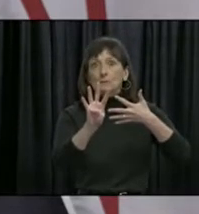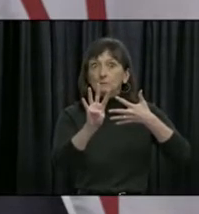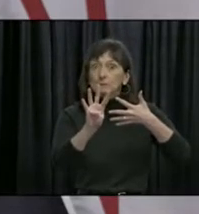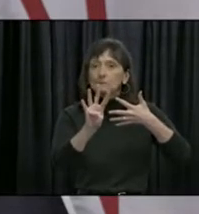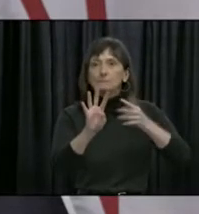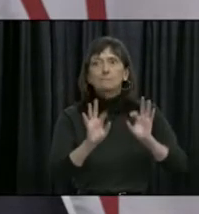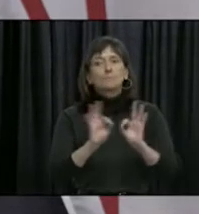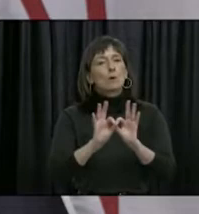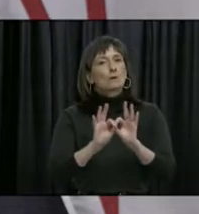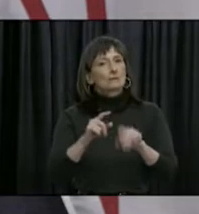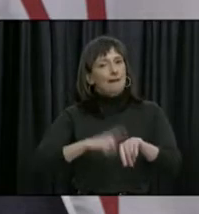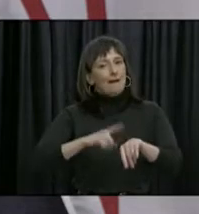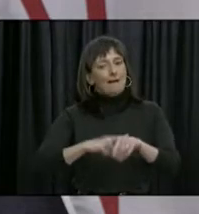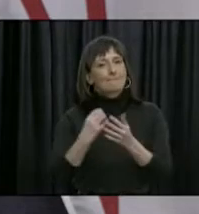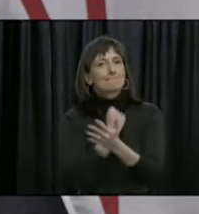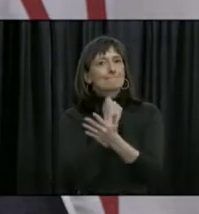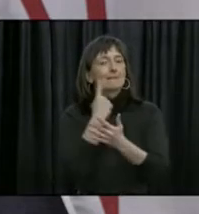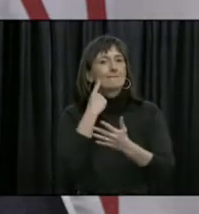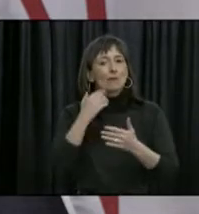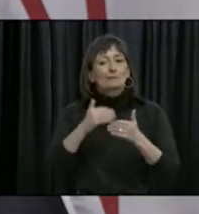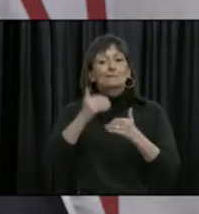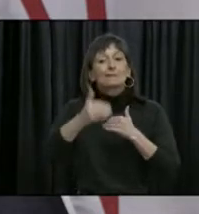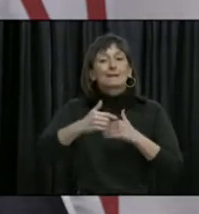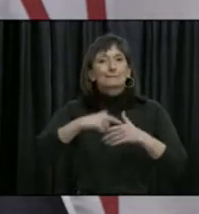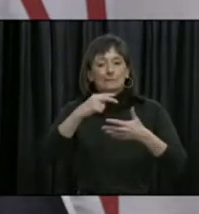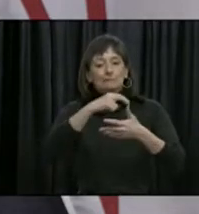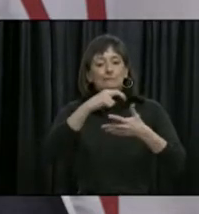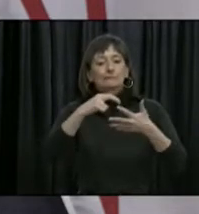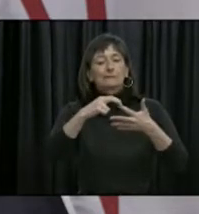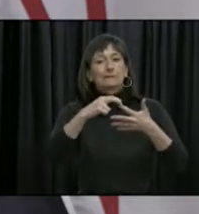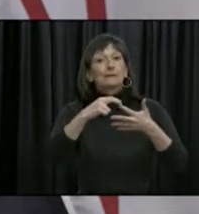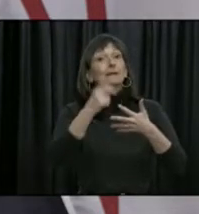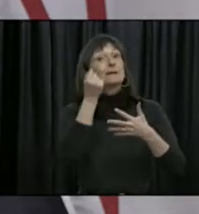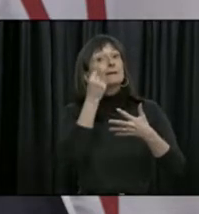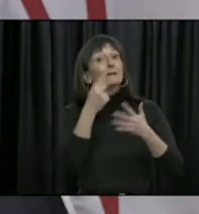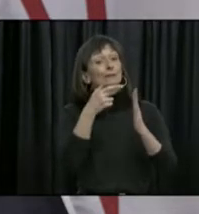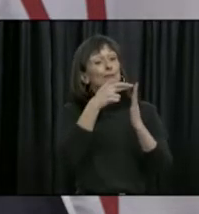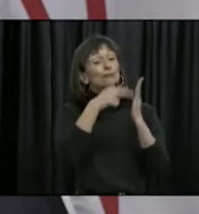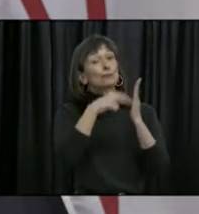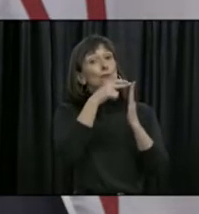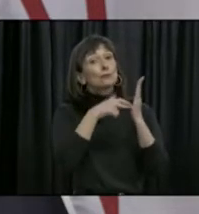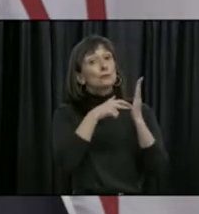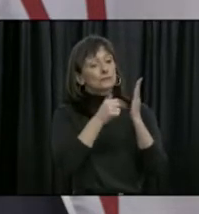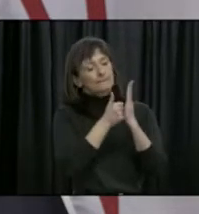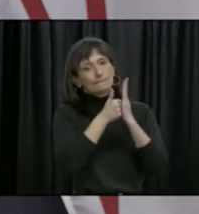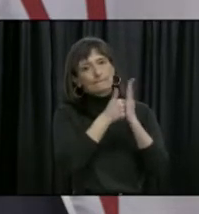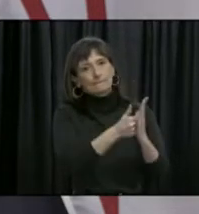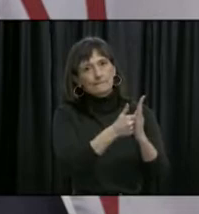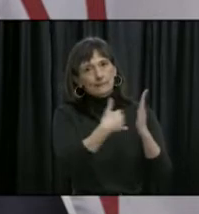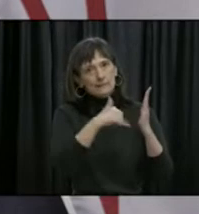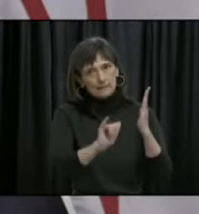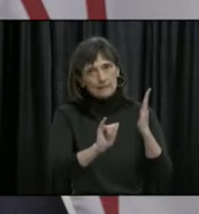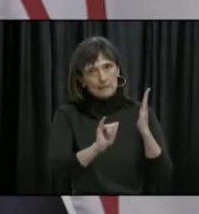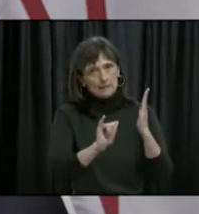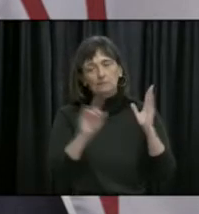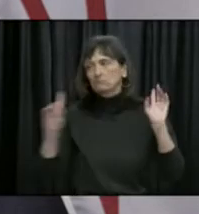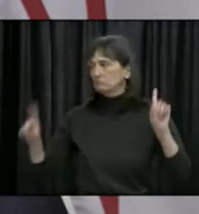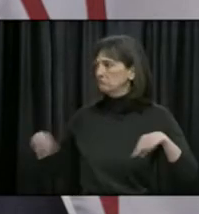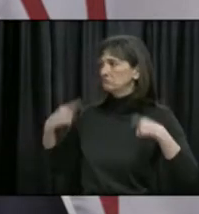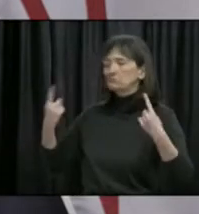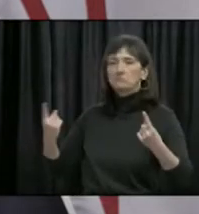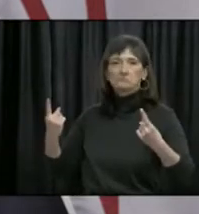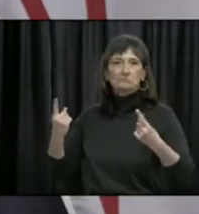next phase of living with COVID-19. We must continue to follow the evidence-based prevention practices that have served us so well